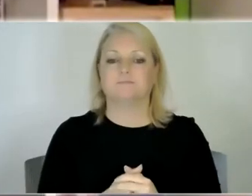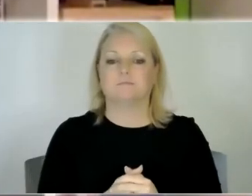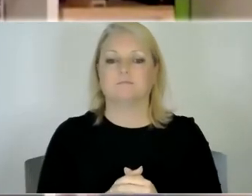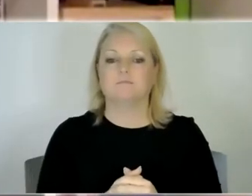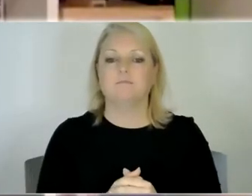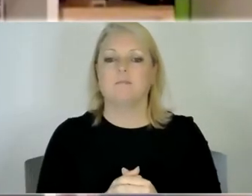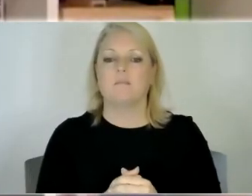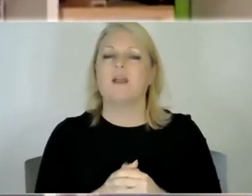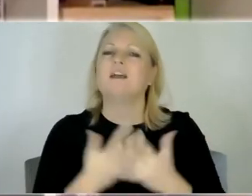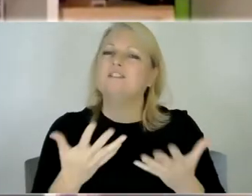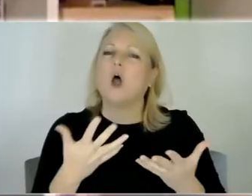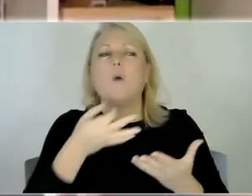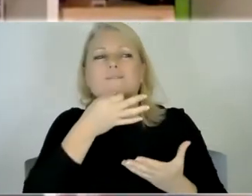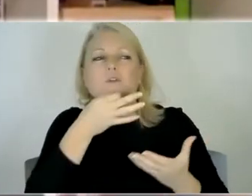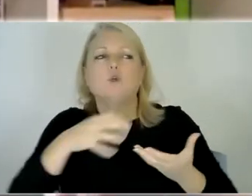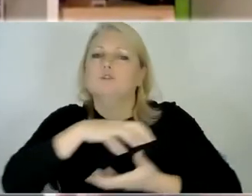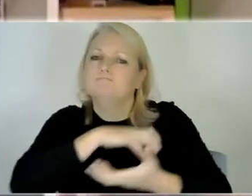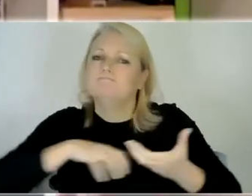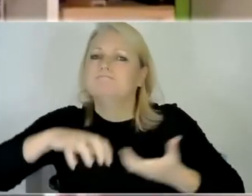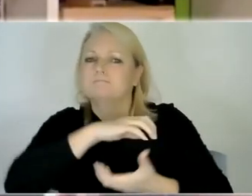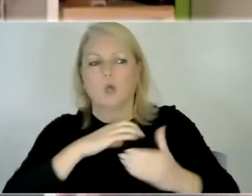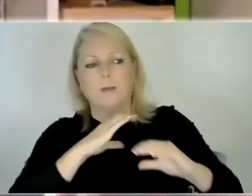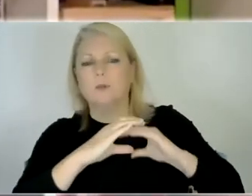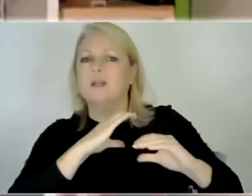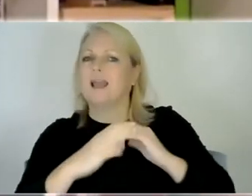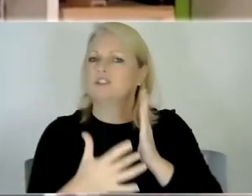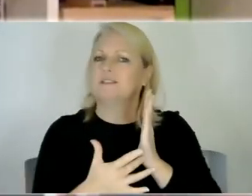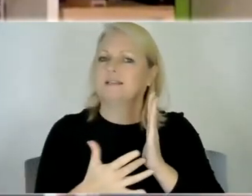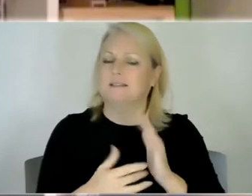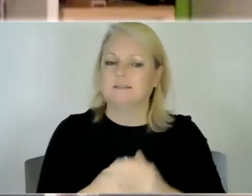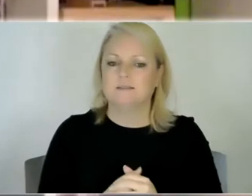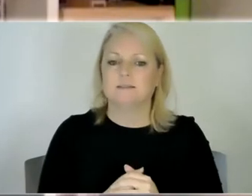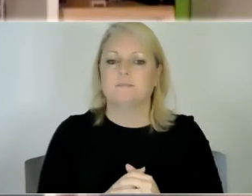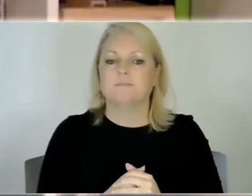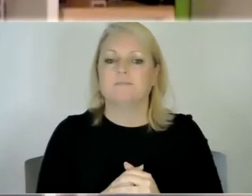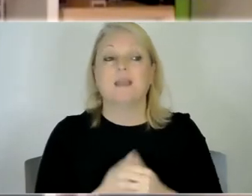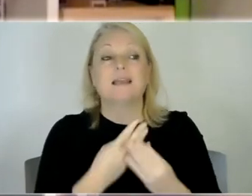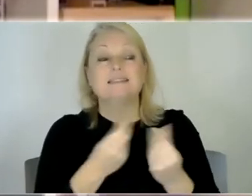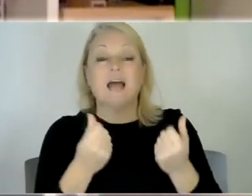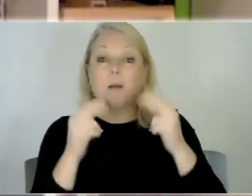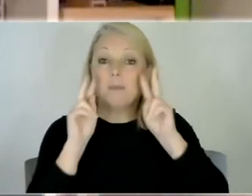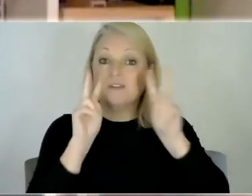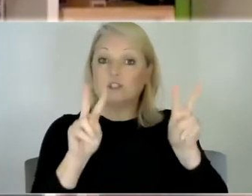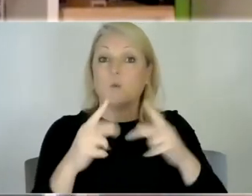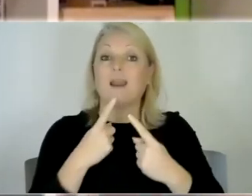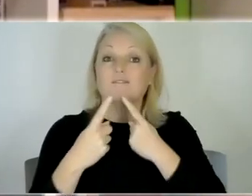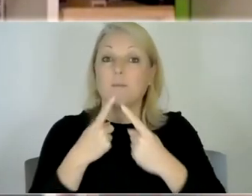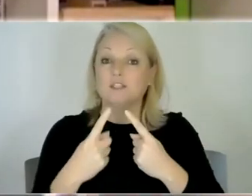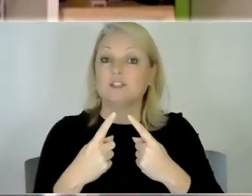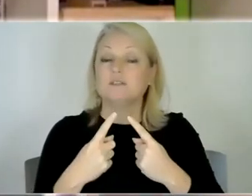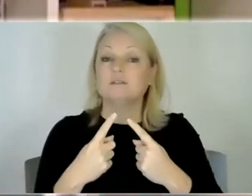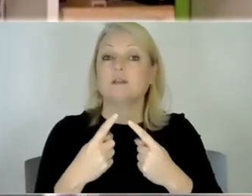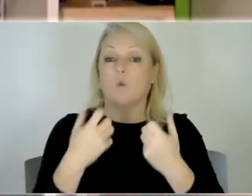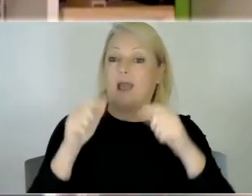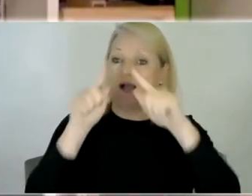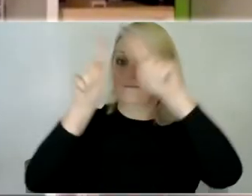a combination of of different things um we use some visuals as well for for tommy um like a visual